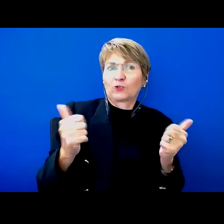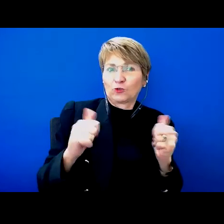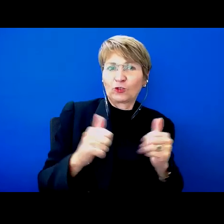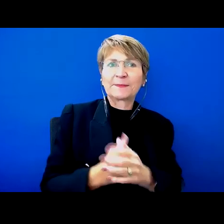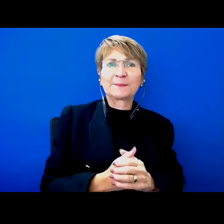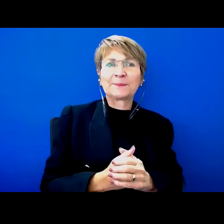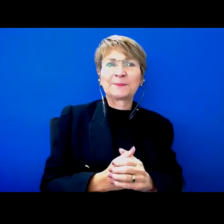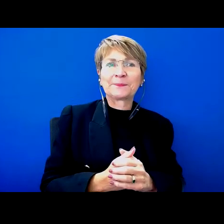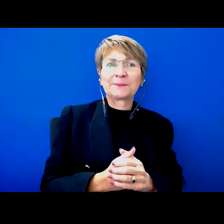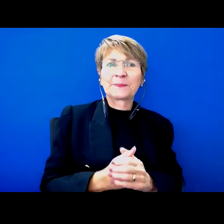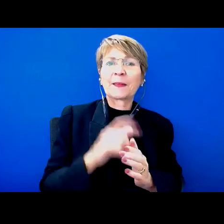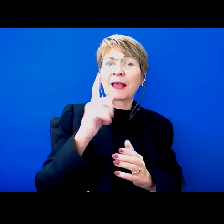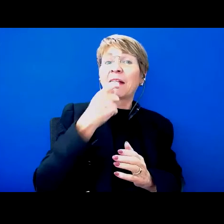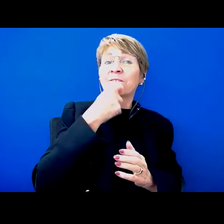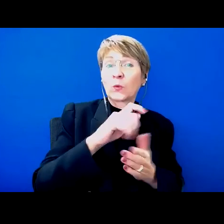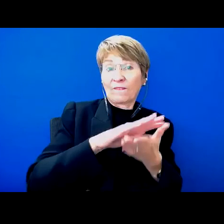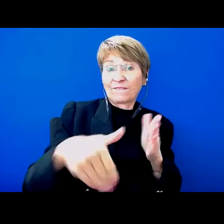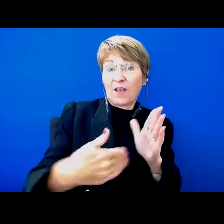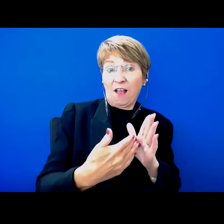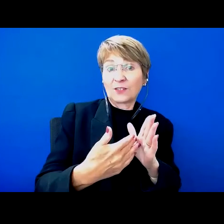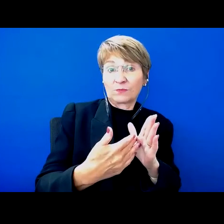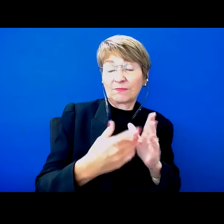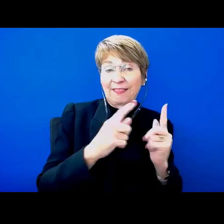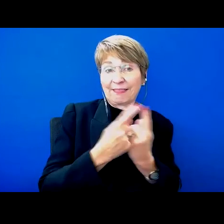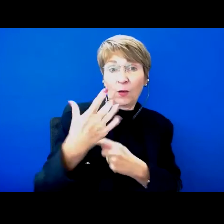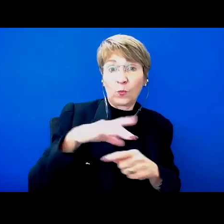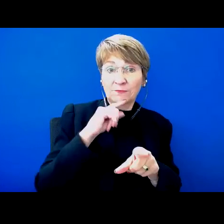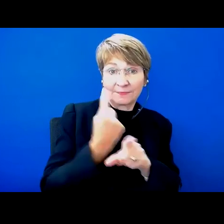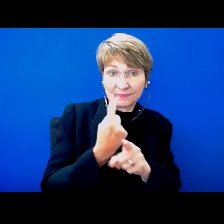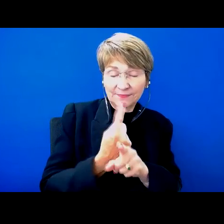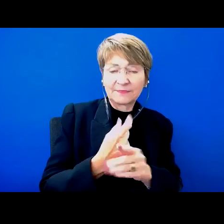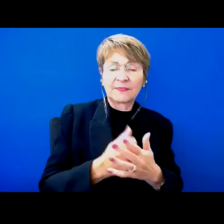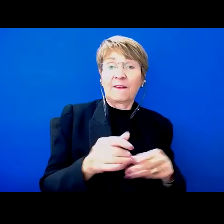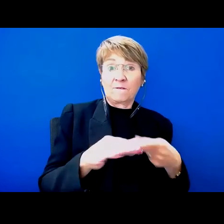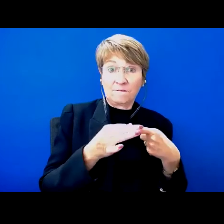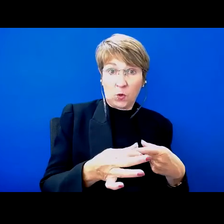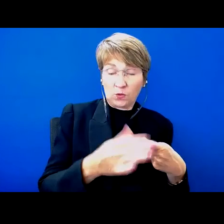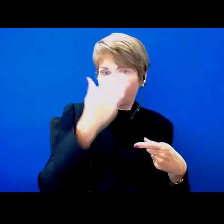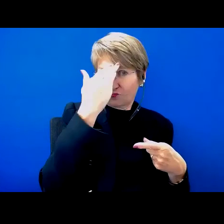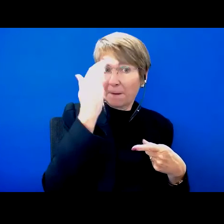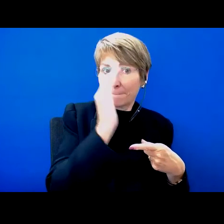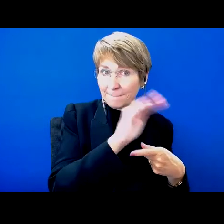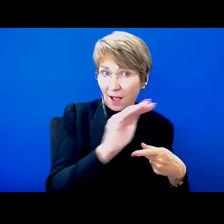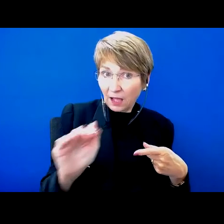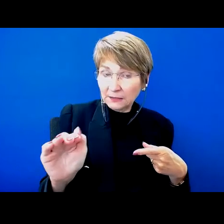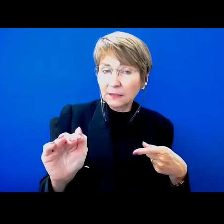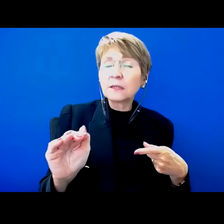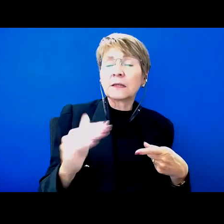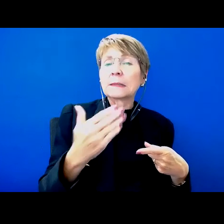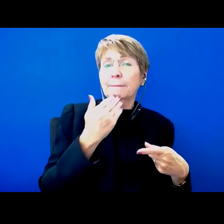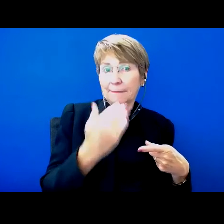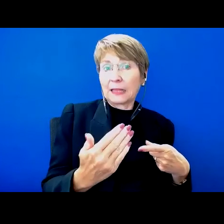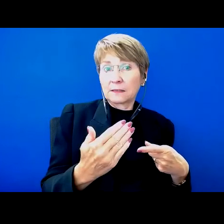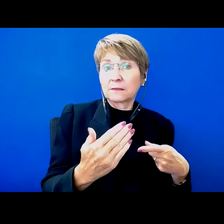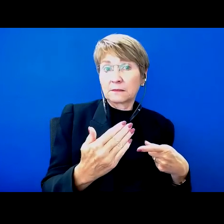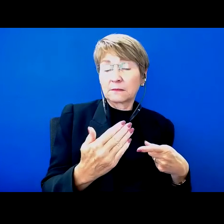there's a couple of final points that I'd like to leave you with. And the first is to remind you that it could be a good idea to keep up to date with